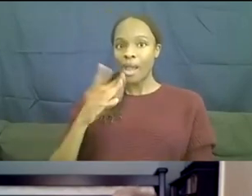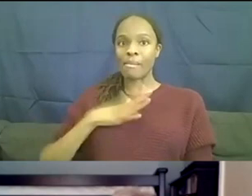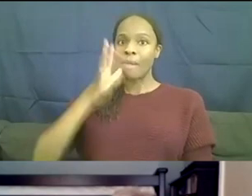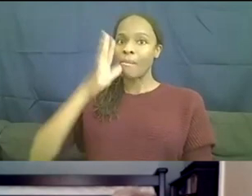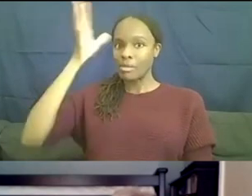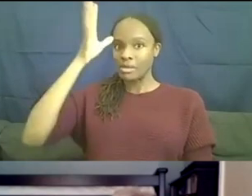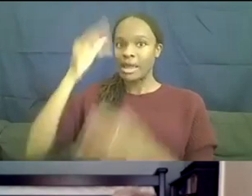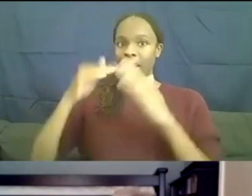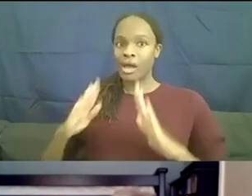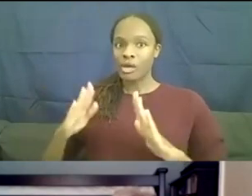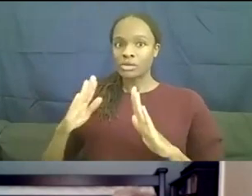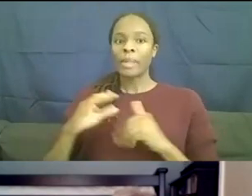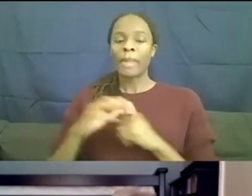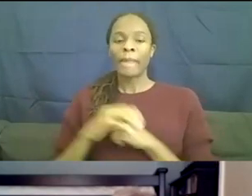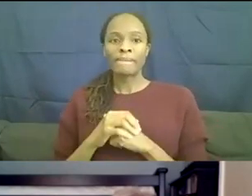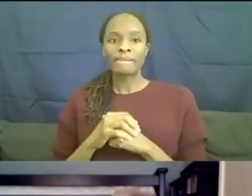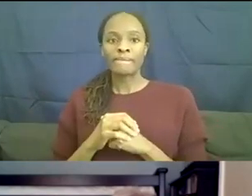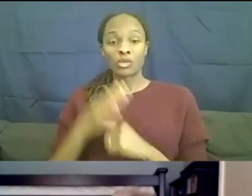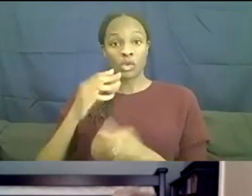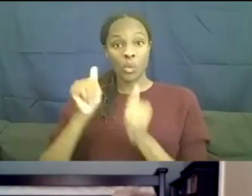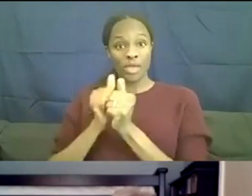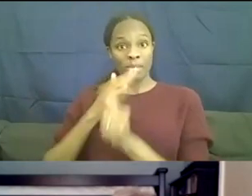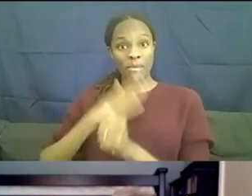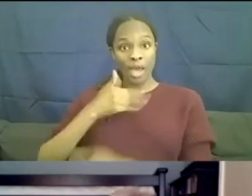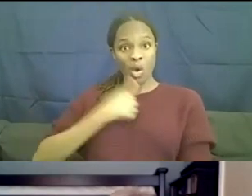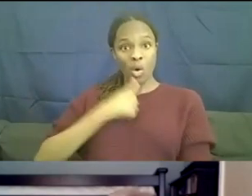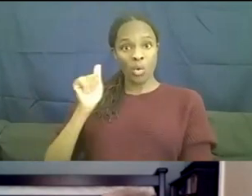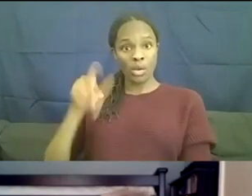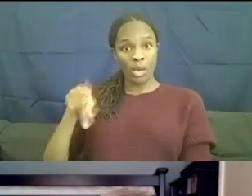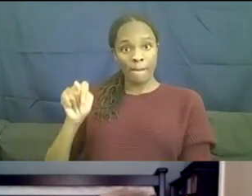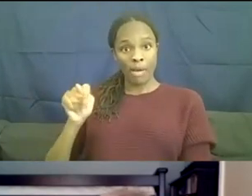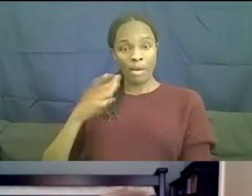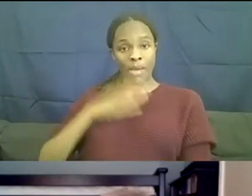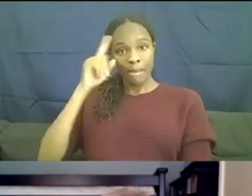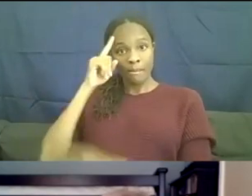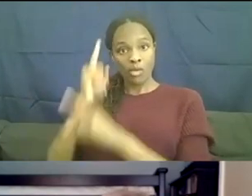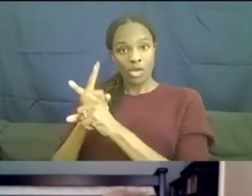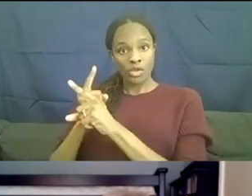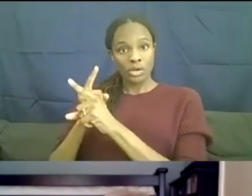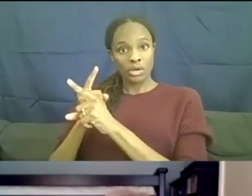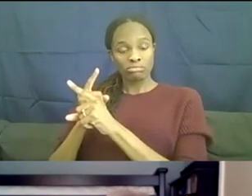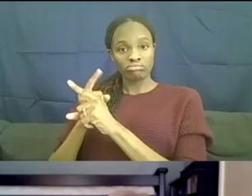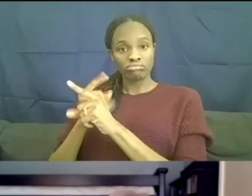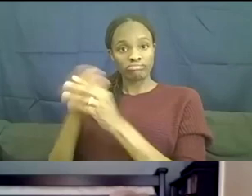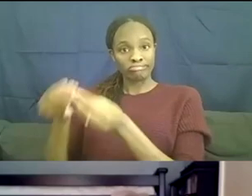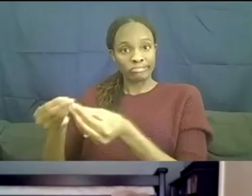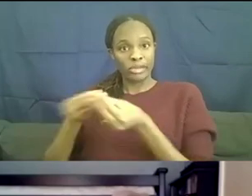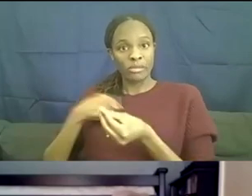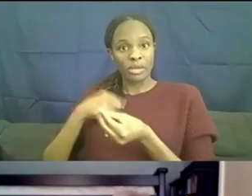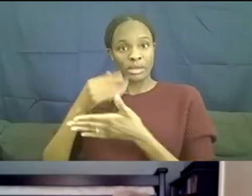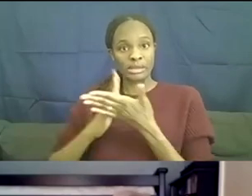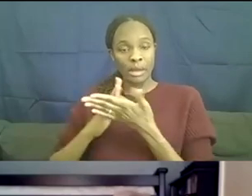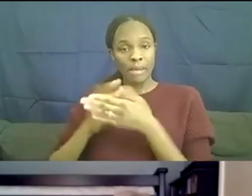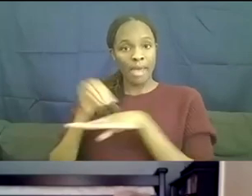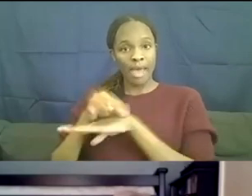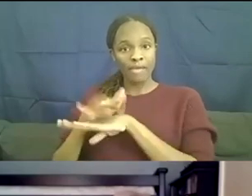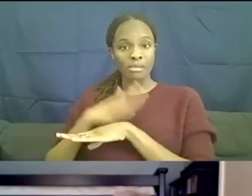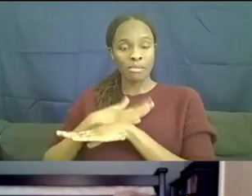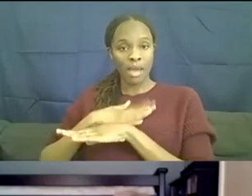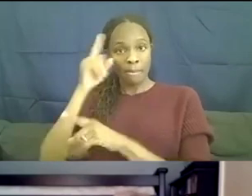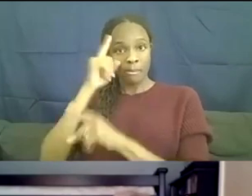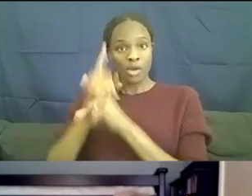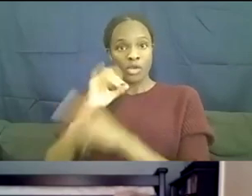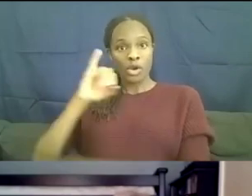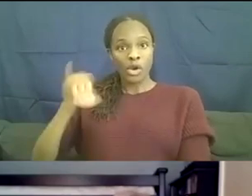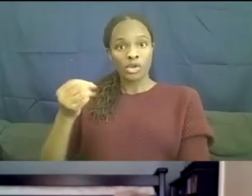so when I was at my apartment, my brother, um, gave me some advice, I think my brother Jonathan, um, he gave me advice